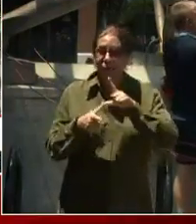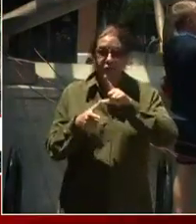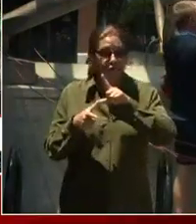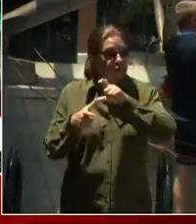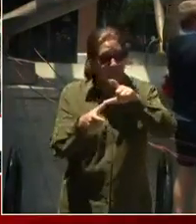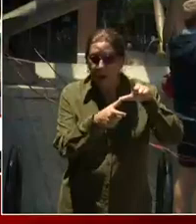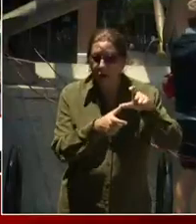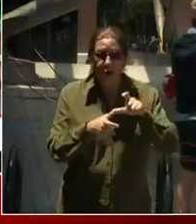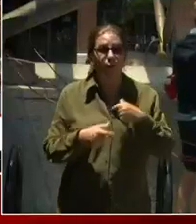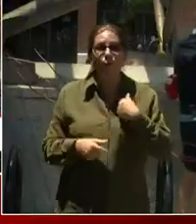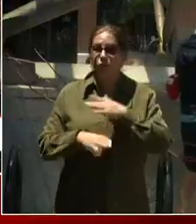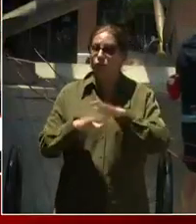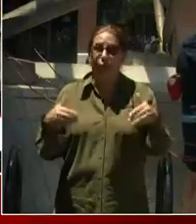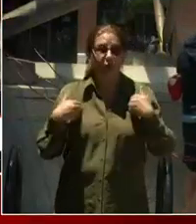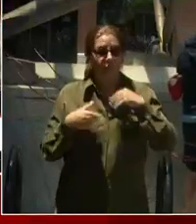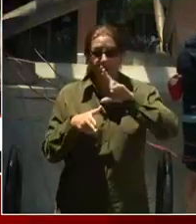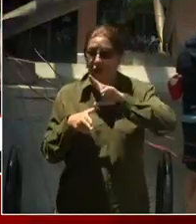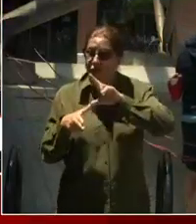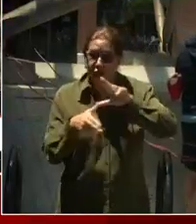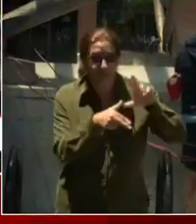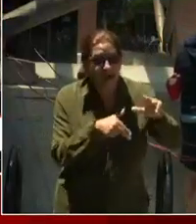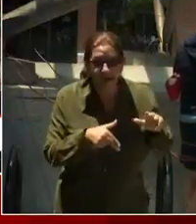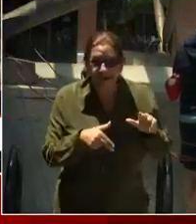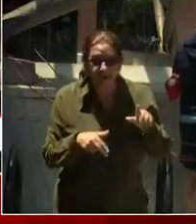humidity. That's all we got! Yeah!